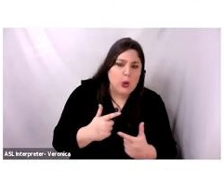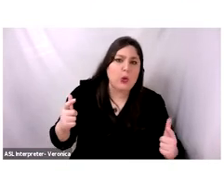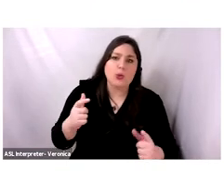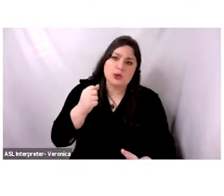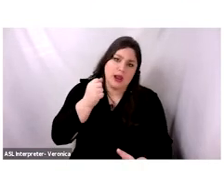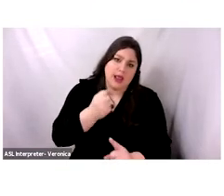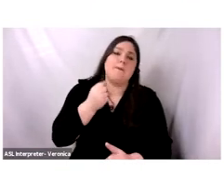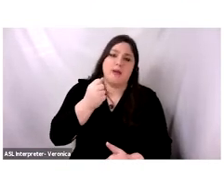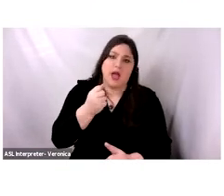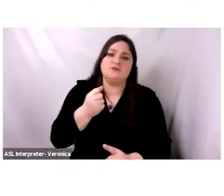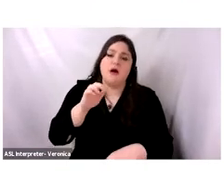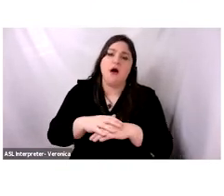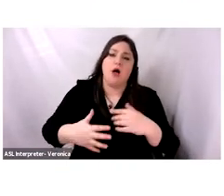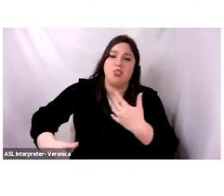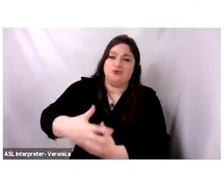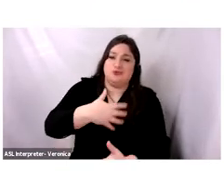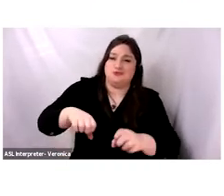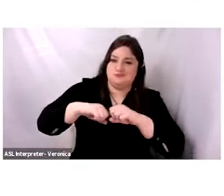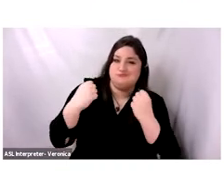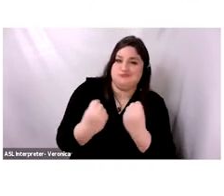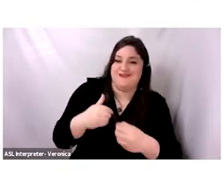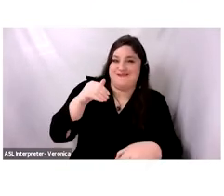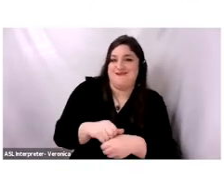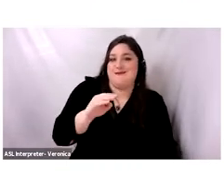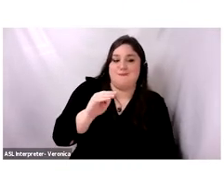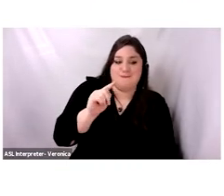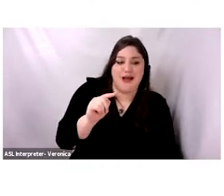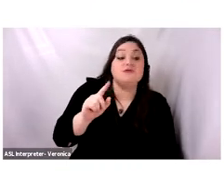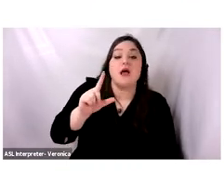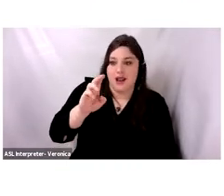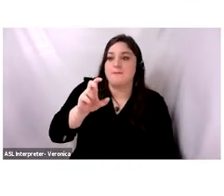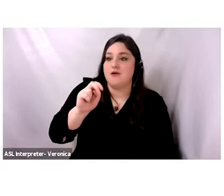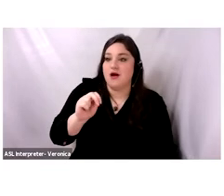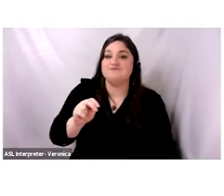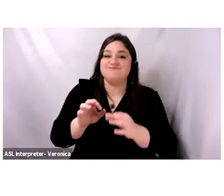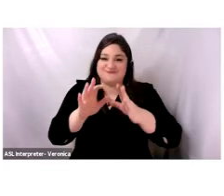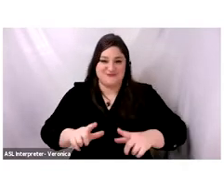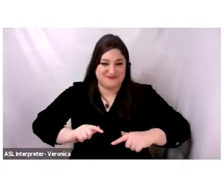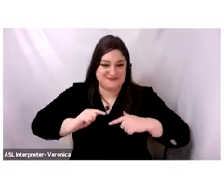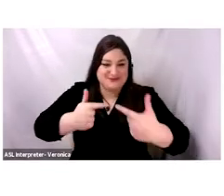context in Mount Lebanon. This system, largely driven by